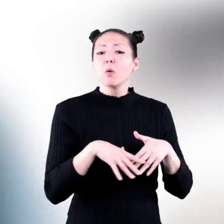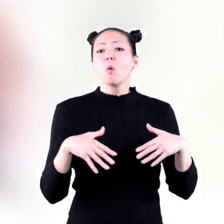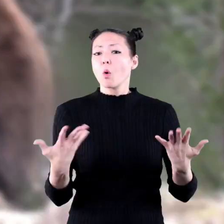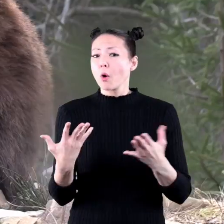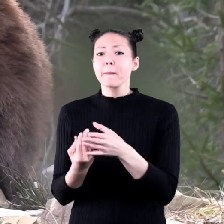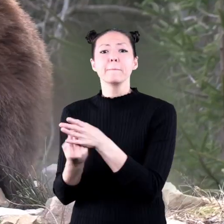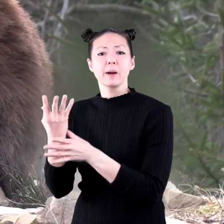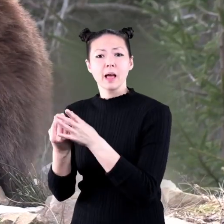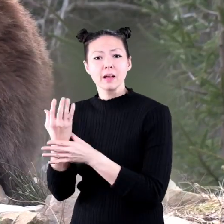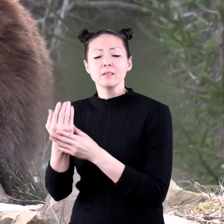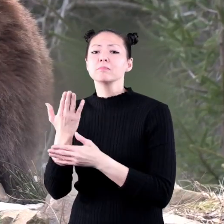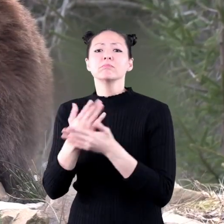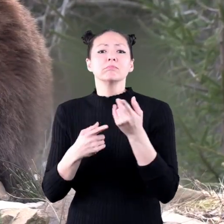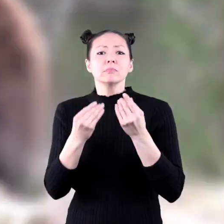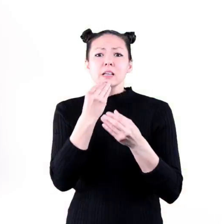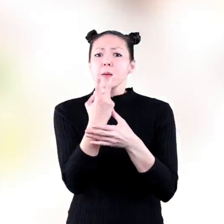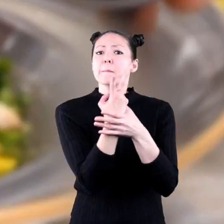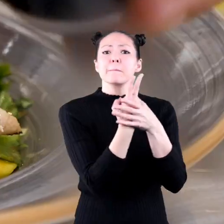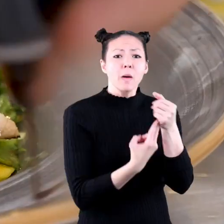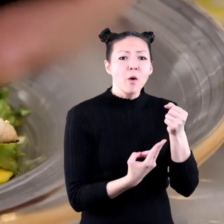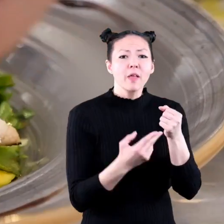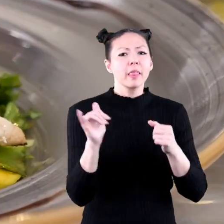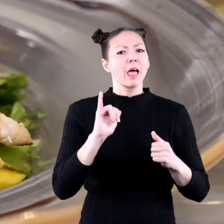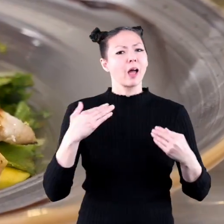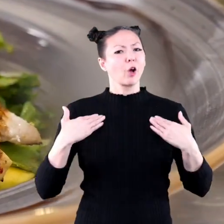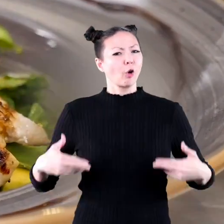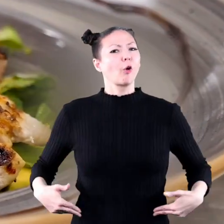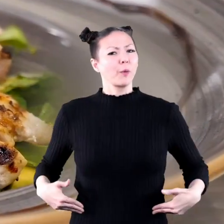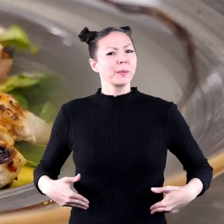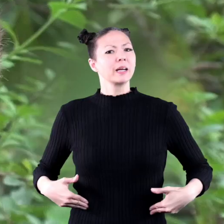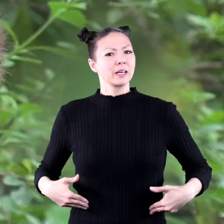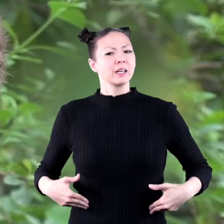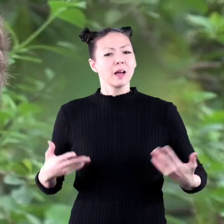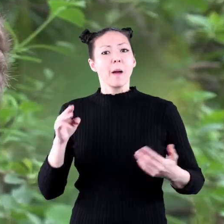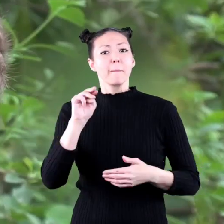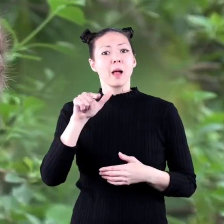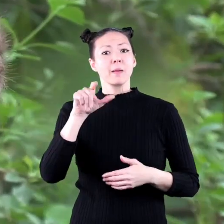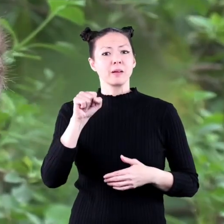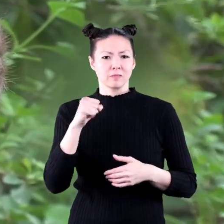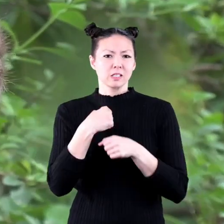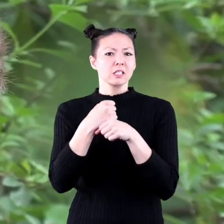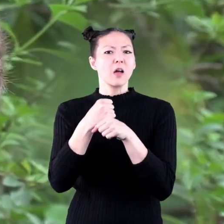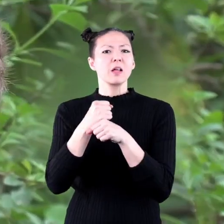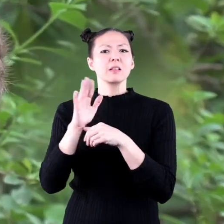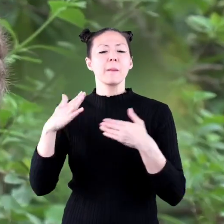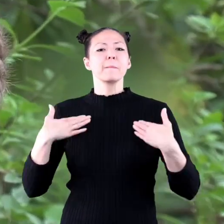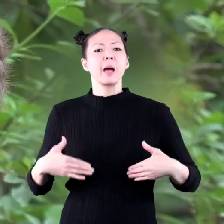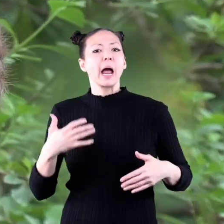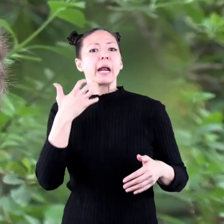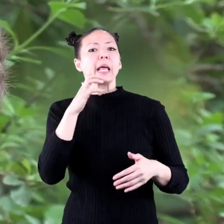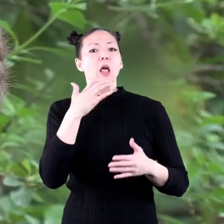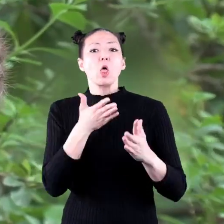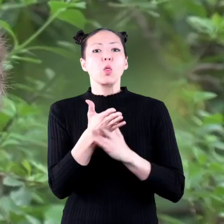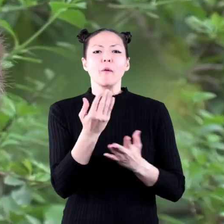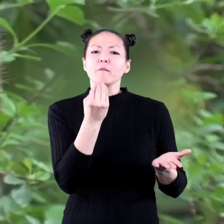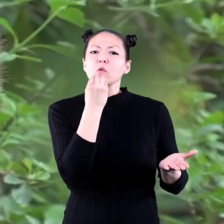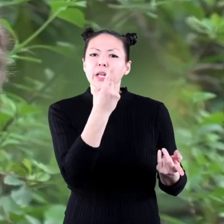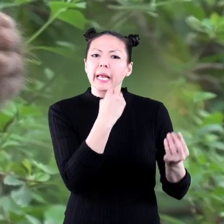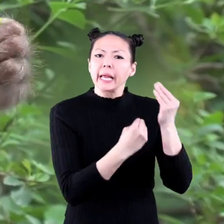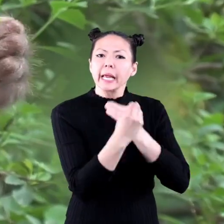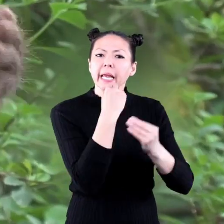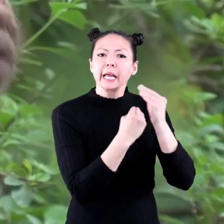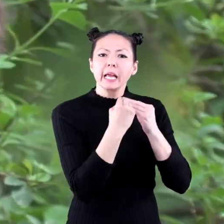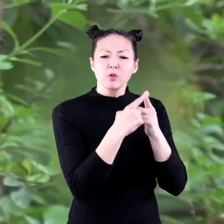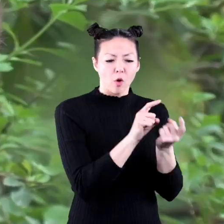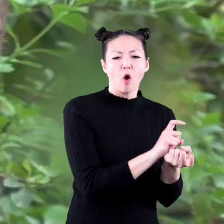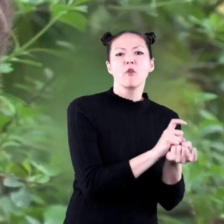and others eat both like humans do mammals generate their body heat through the food they eat which is